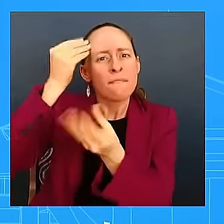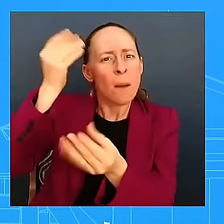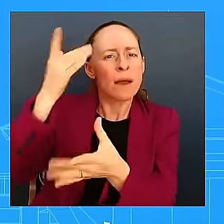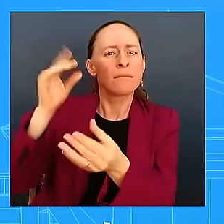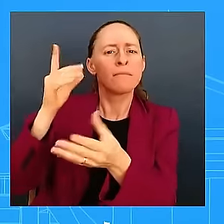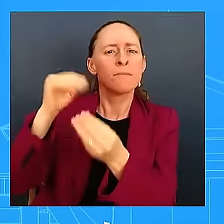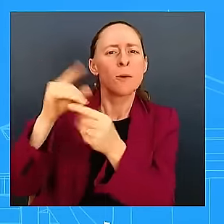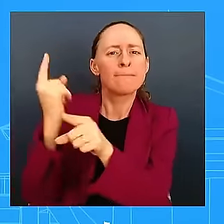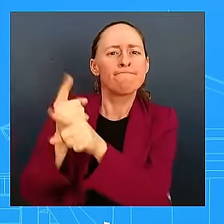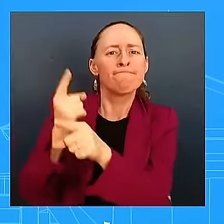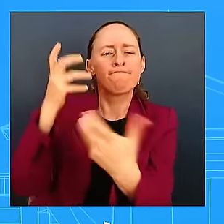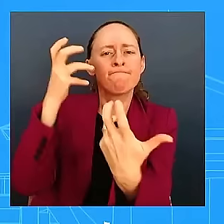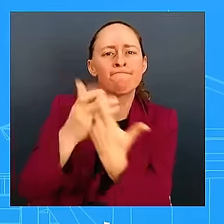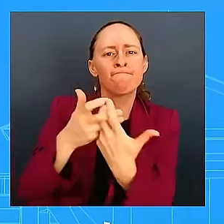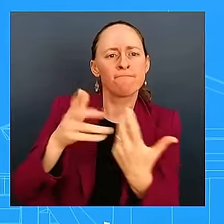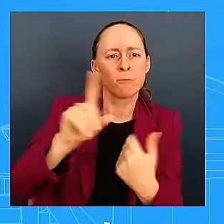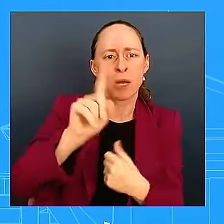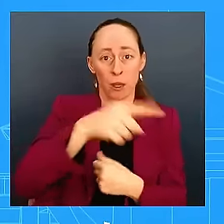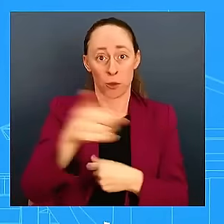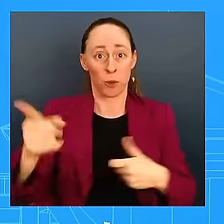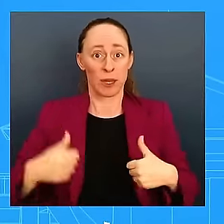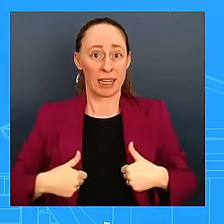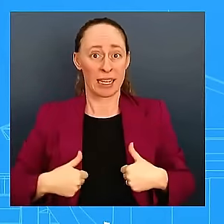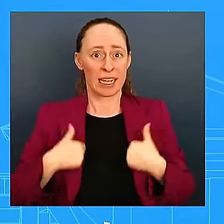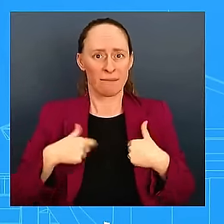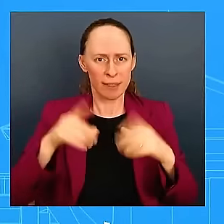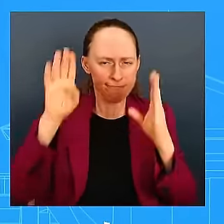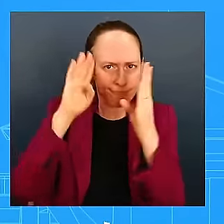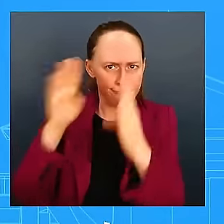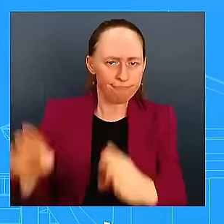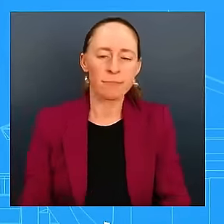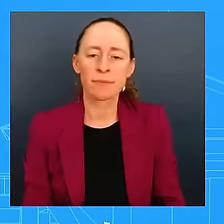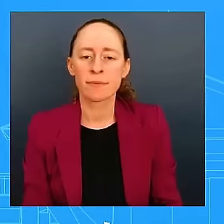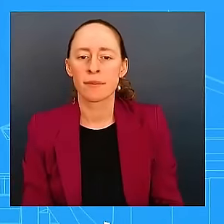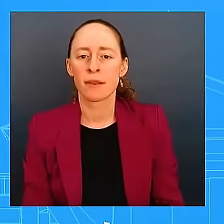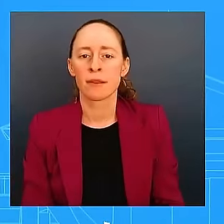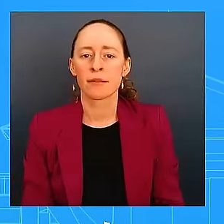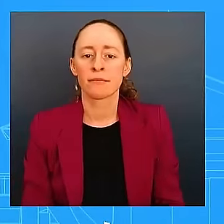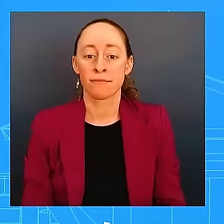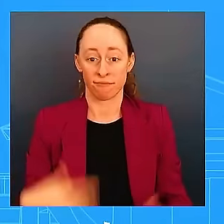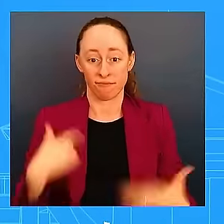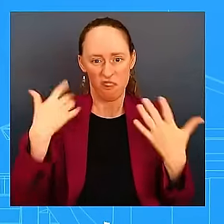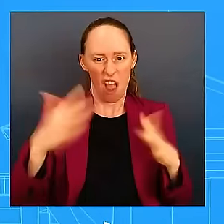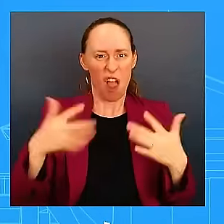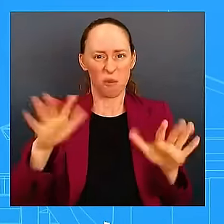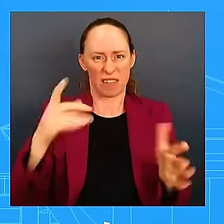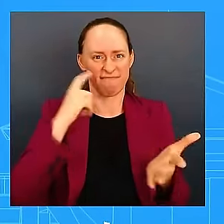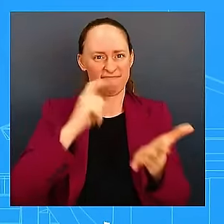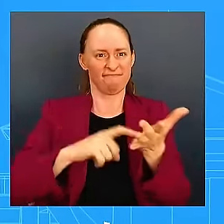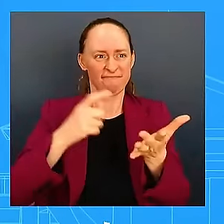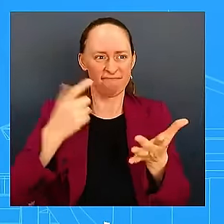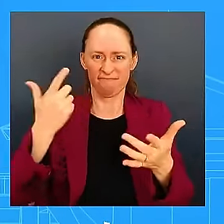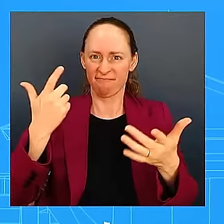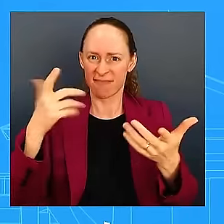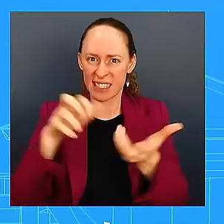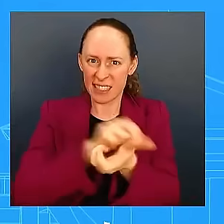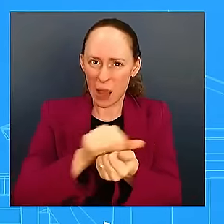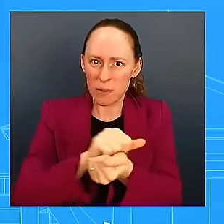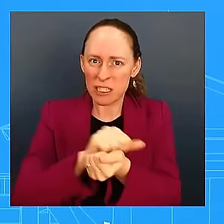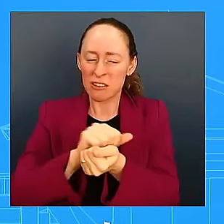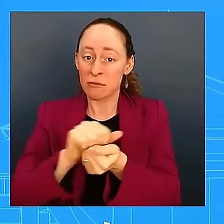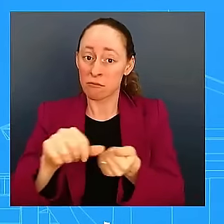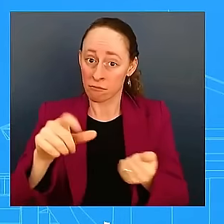We're already seeing impacts in Florida, and the forecast indicates that we could see up to 20 feet of storm surge.